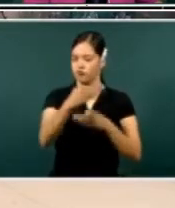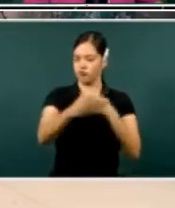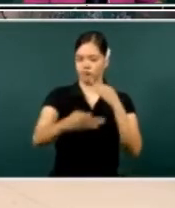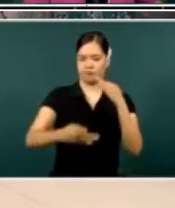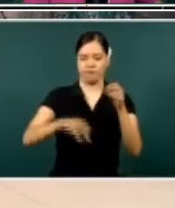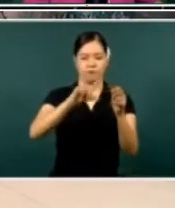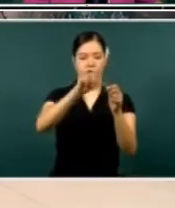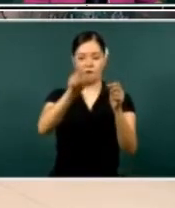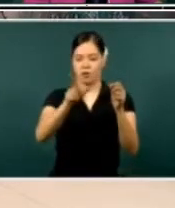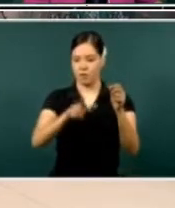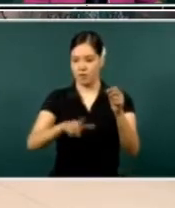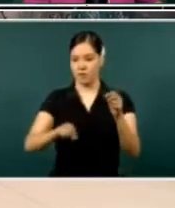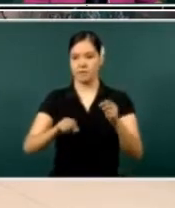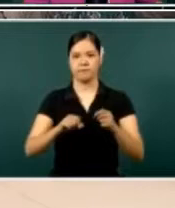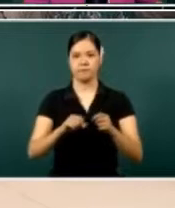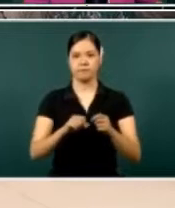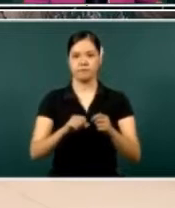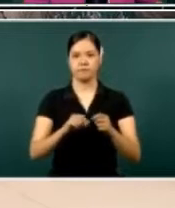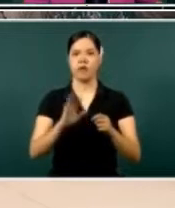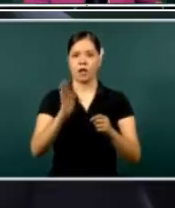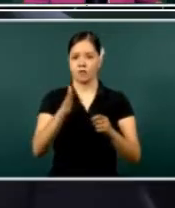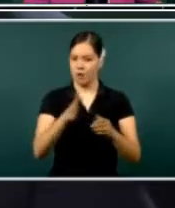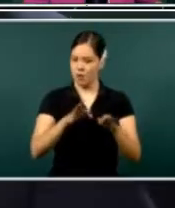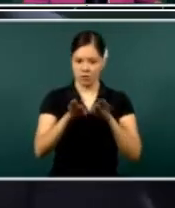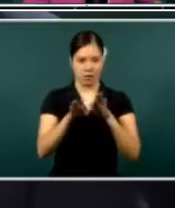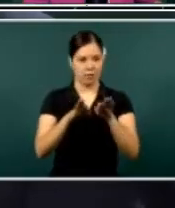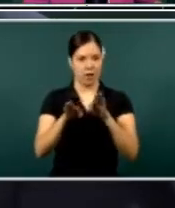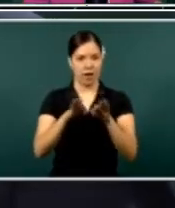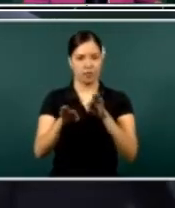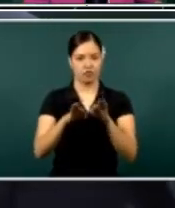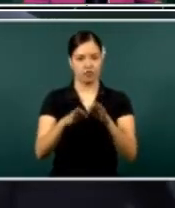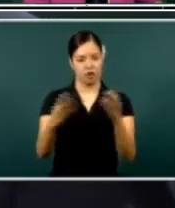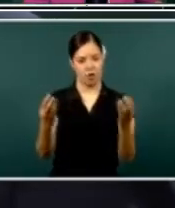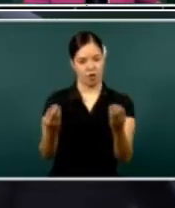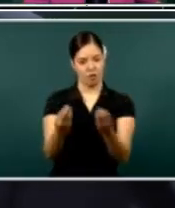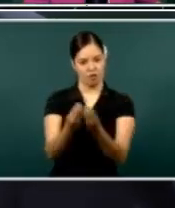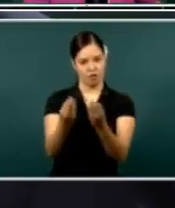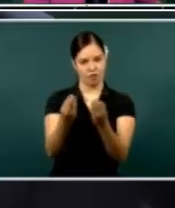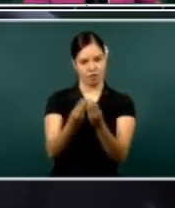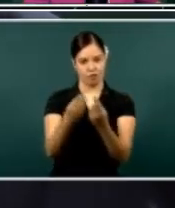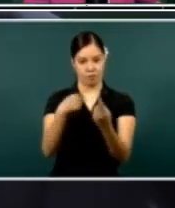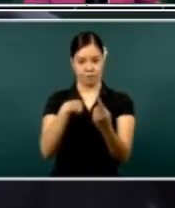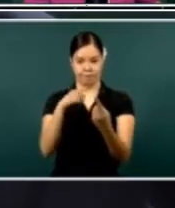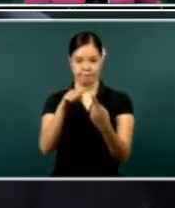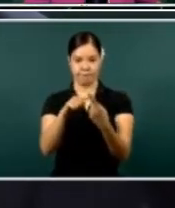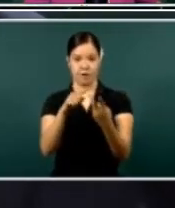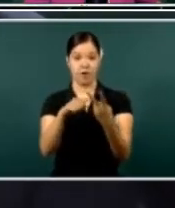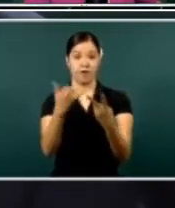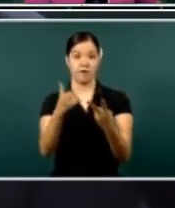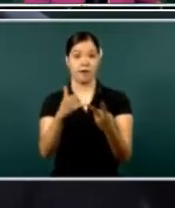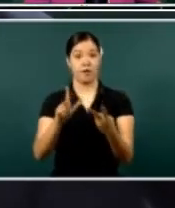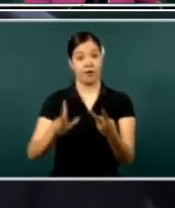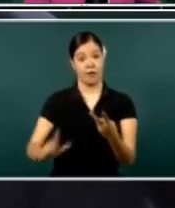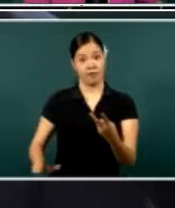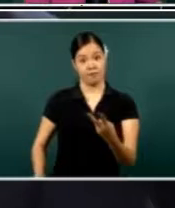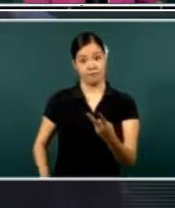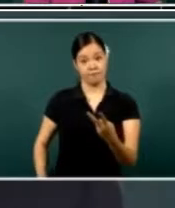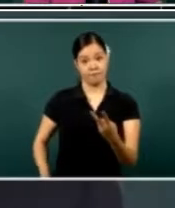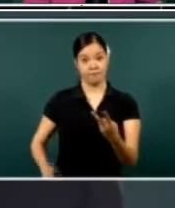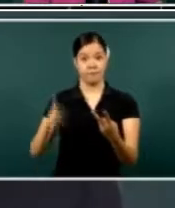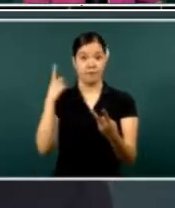We are working in a, uh, coordinating way with the governor of Durango.